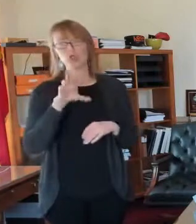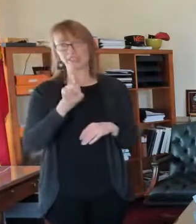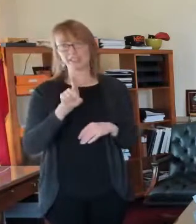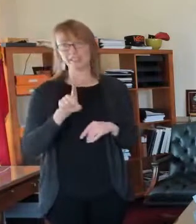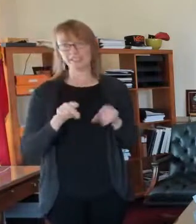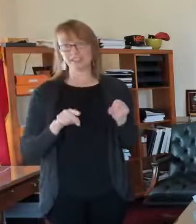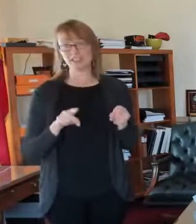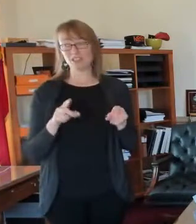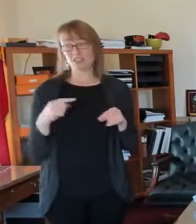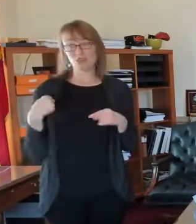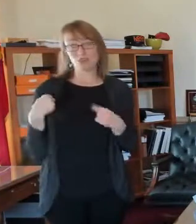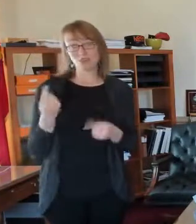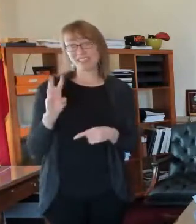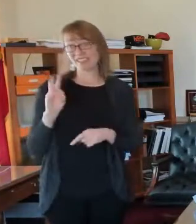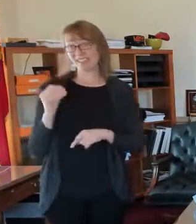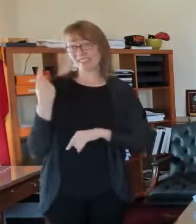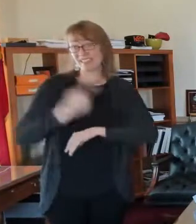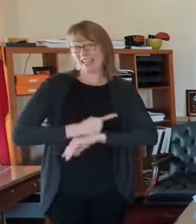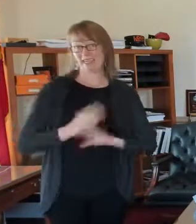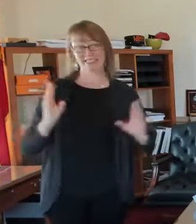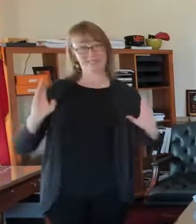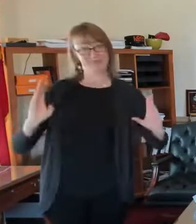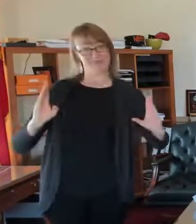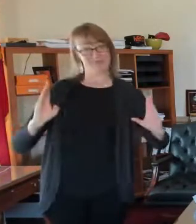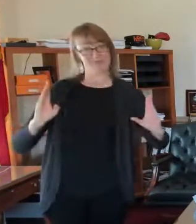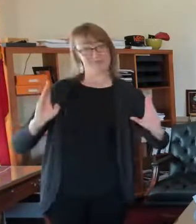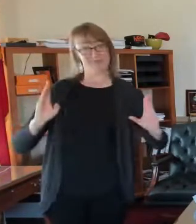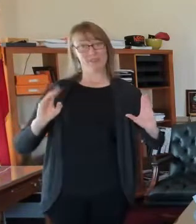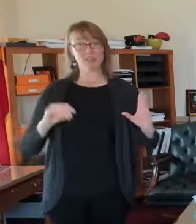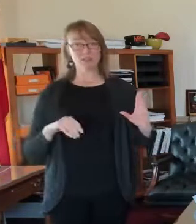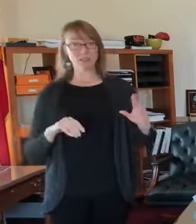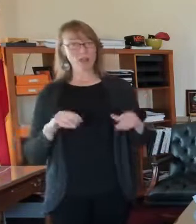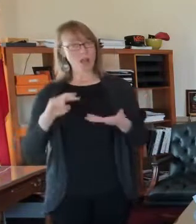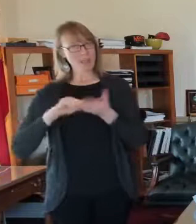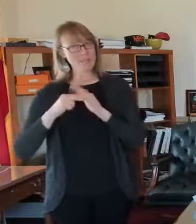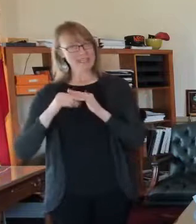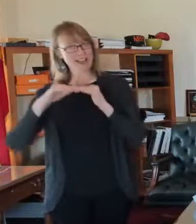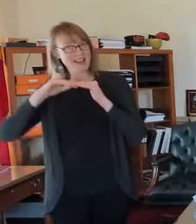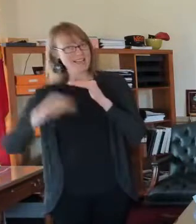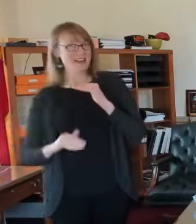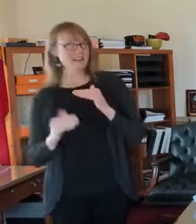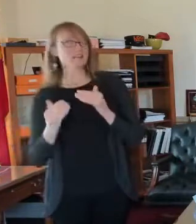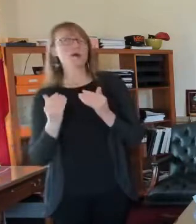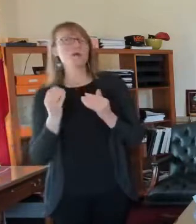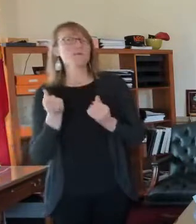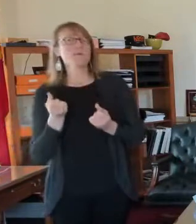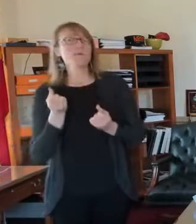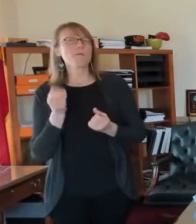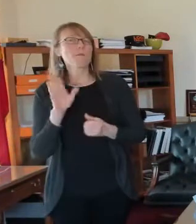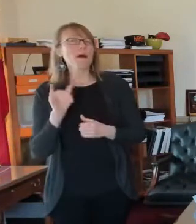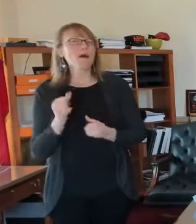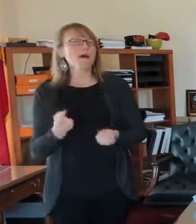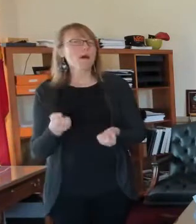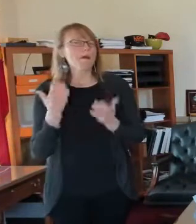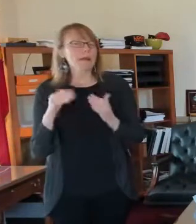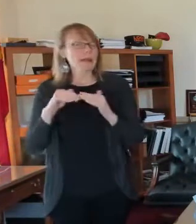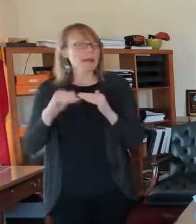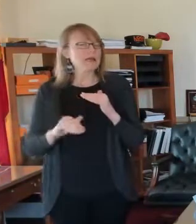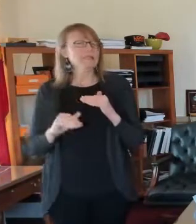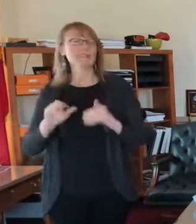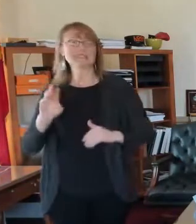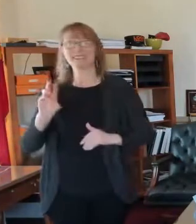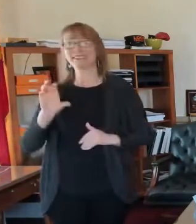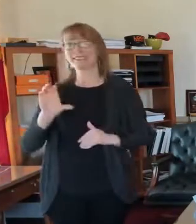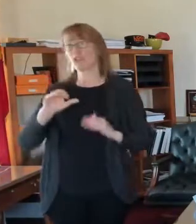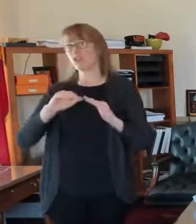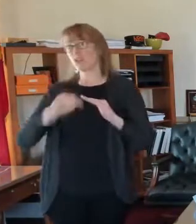600 people in round numbers, fewer in the hospital, uh, in our region, the four major hospital